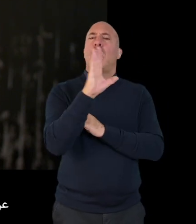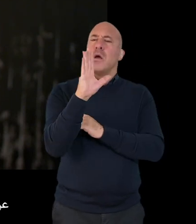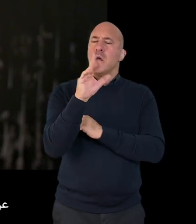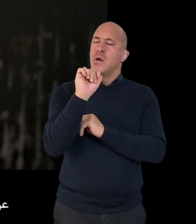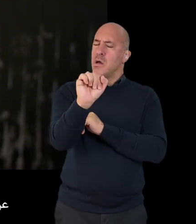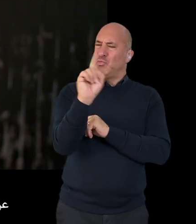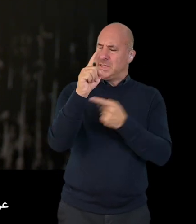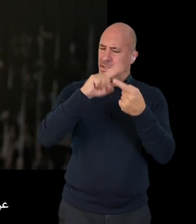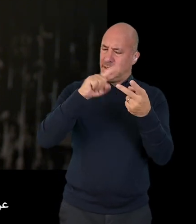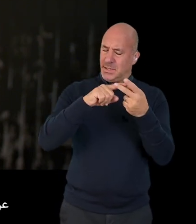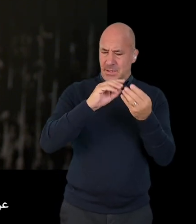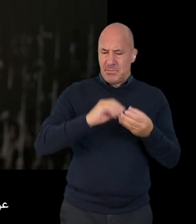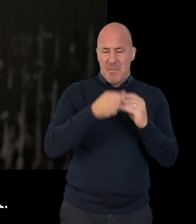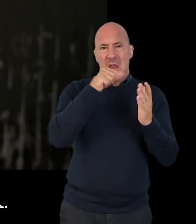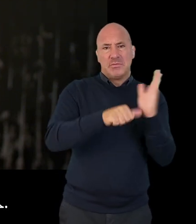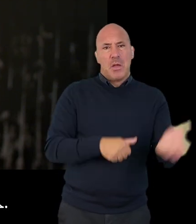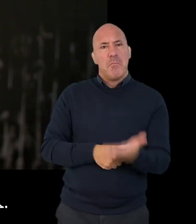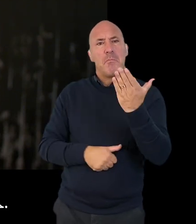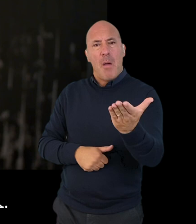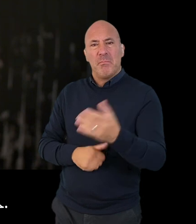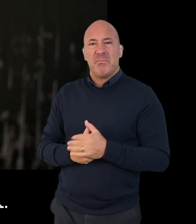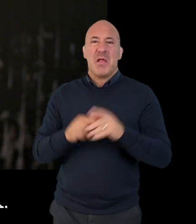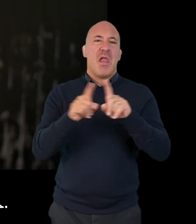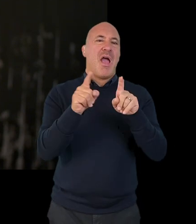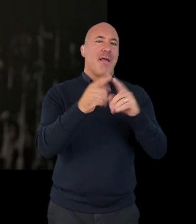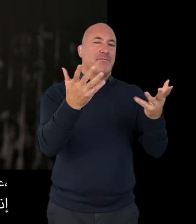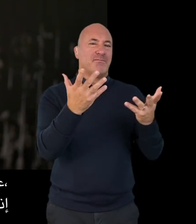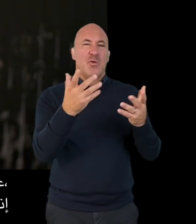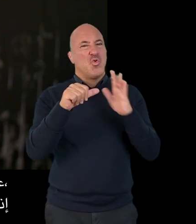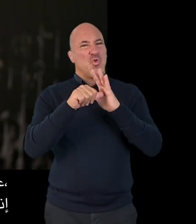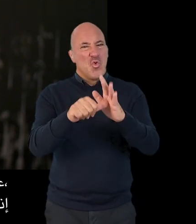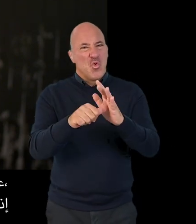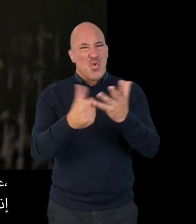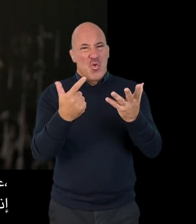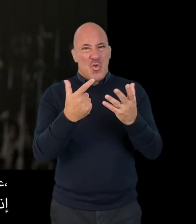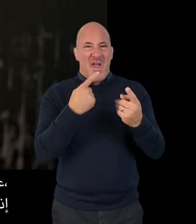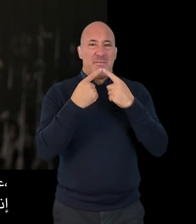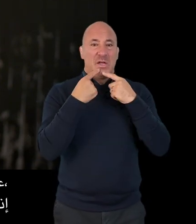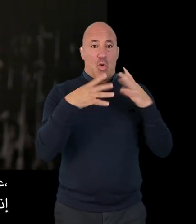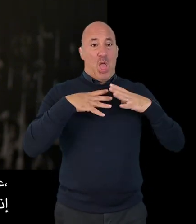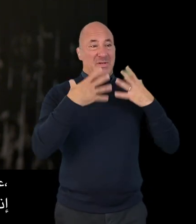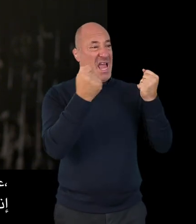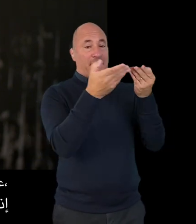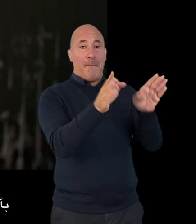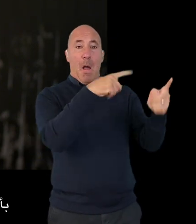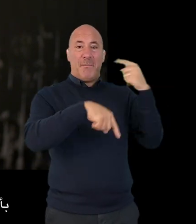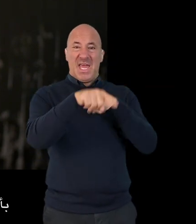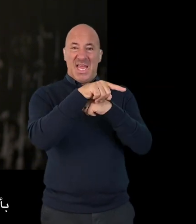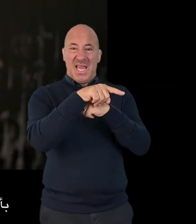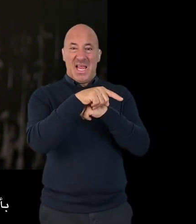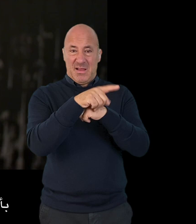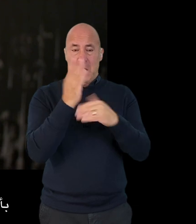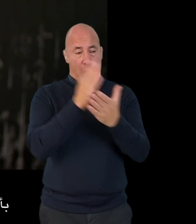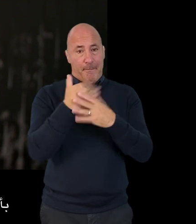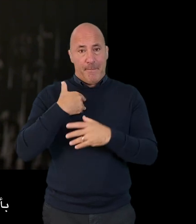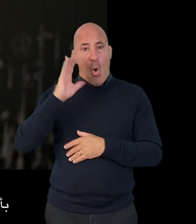providing independent evidence about specific circumstances. For example if it's not easy to prove with the material